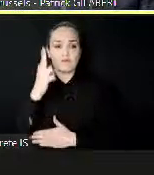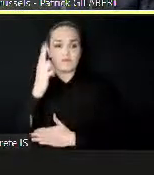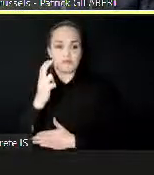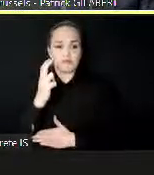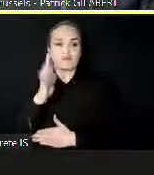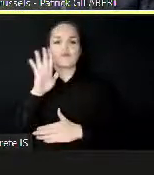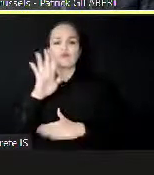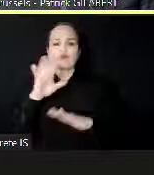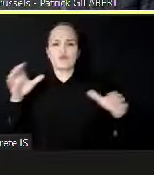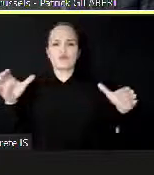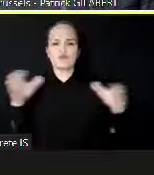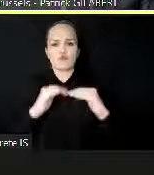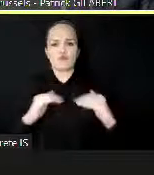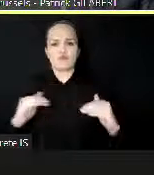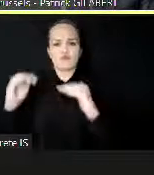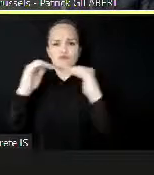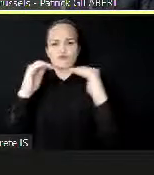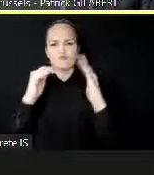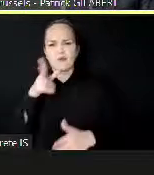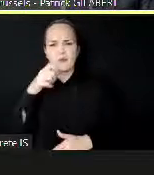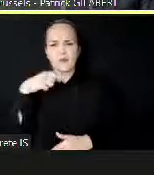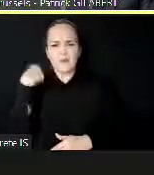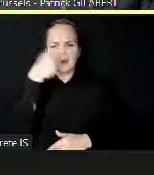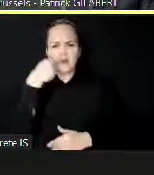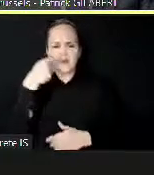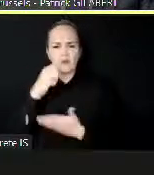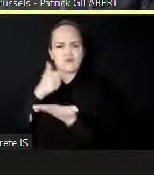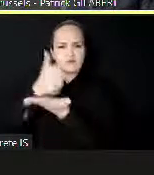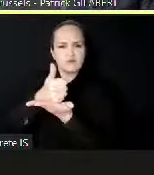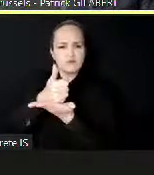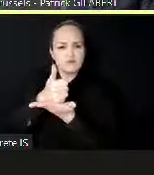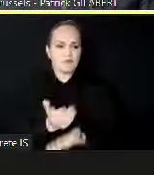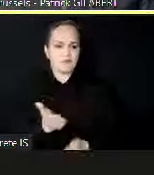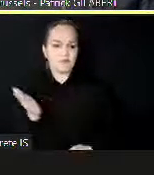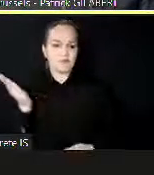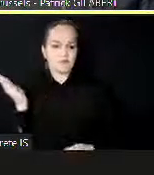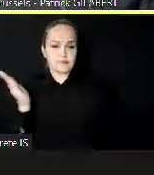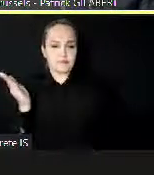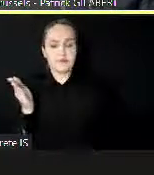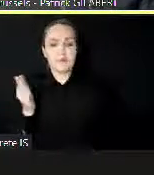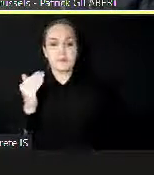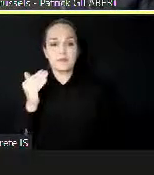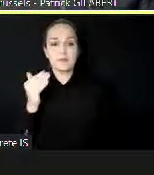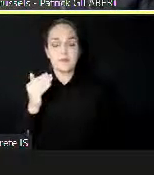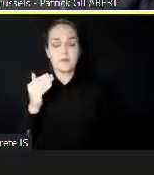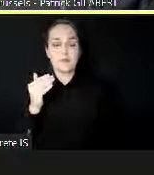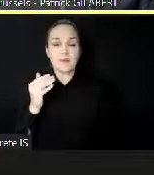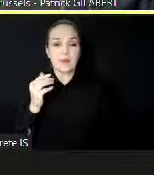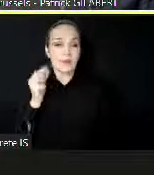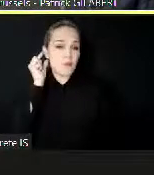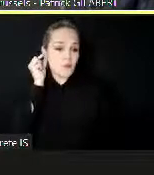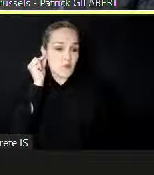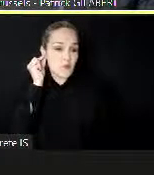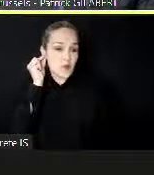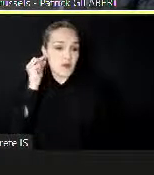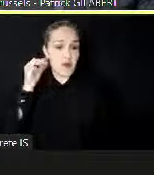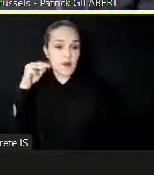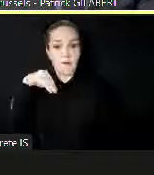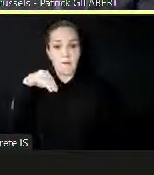Chirotori, the officer in charge of the Division of International Trade and Committees of UNCTAD,